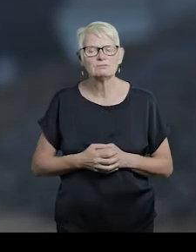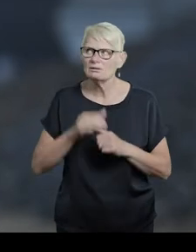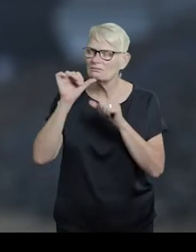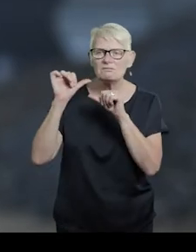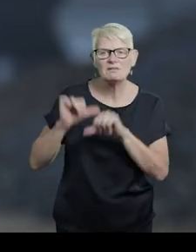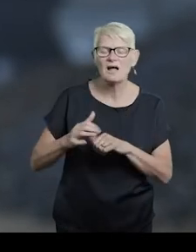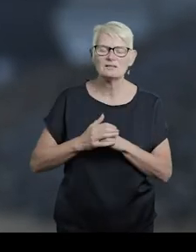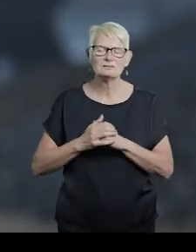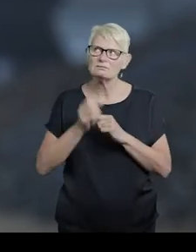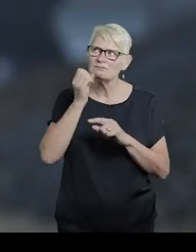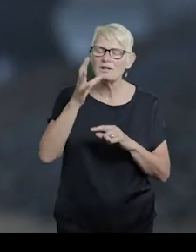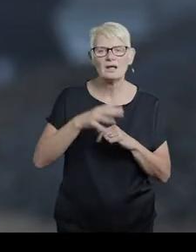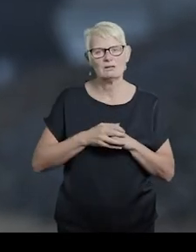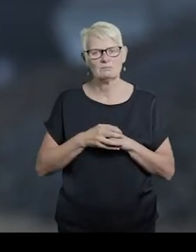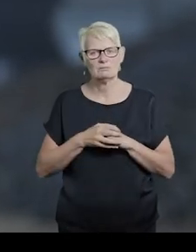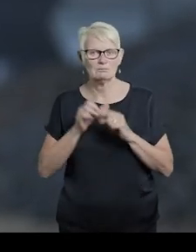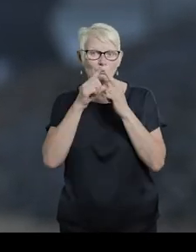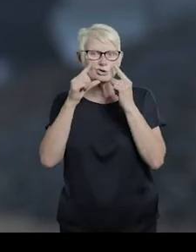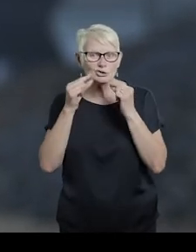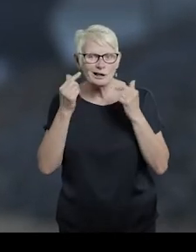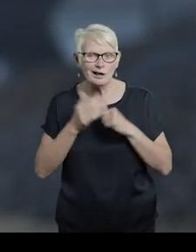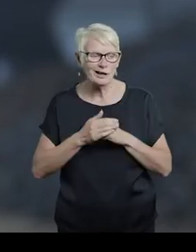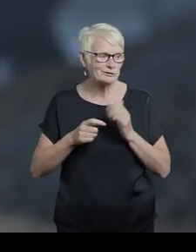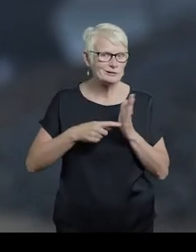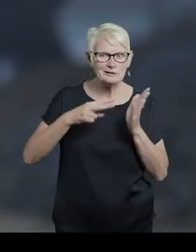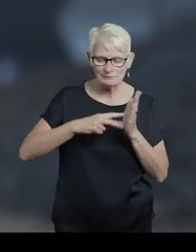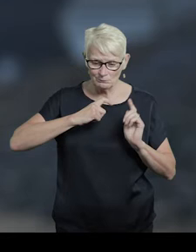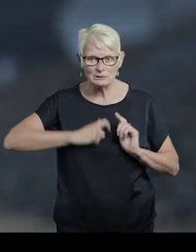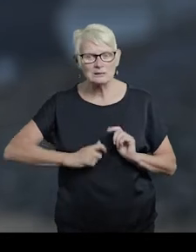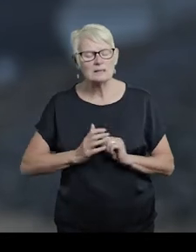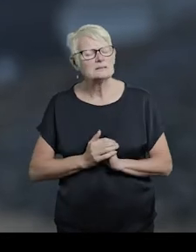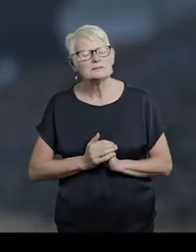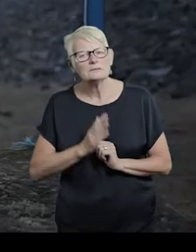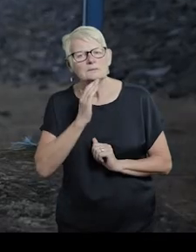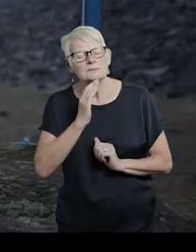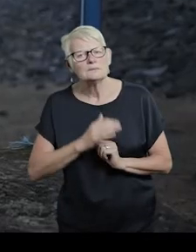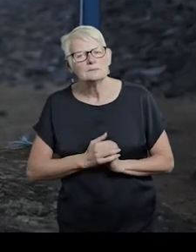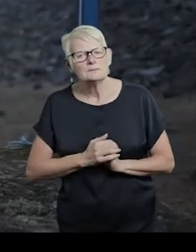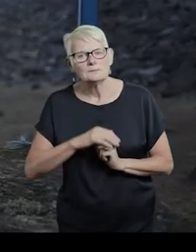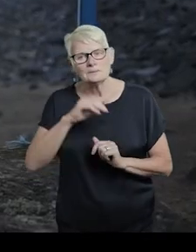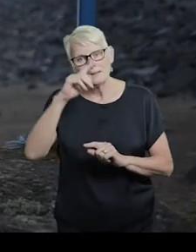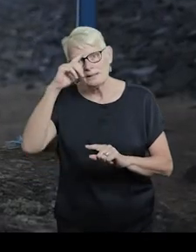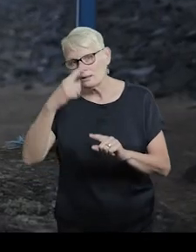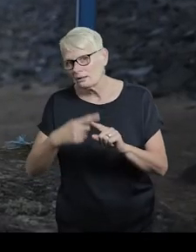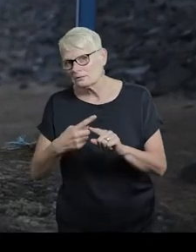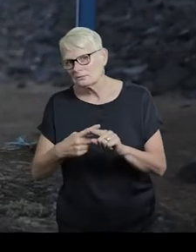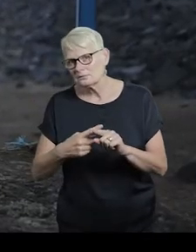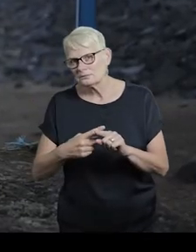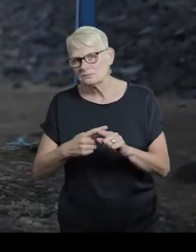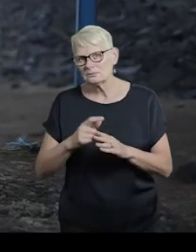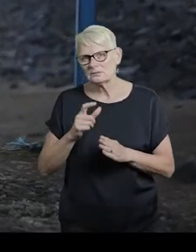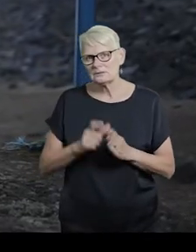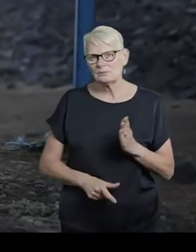Fans. Fame. Mustache. TV personality. Illness. Disability.